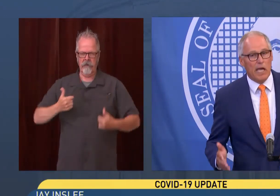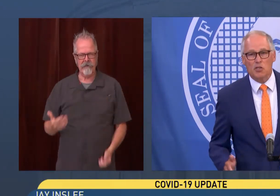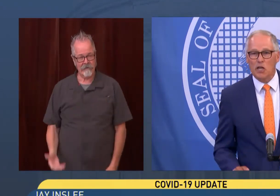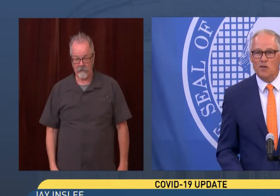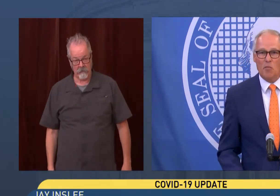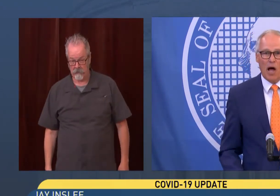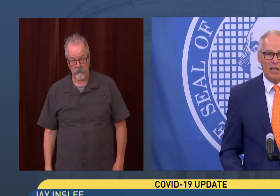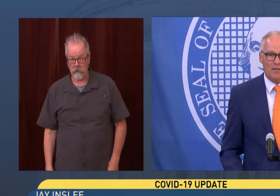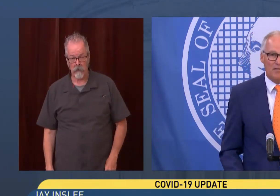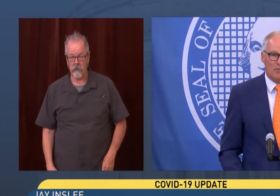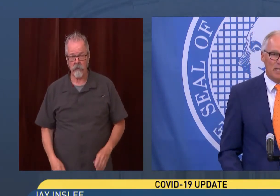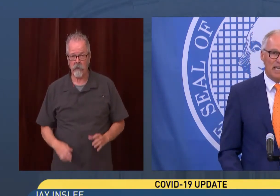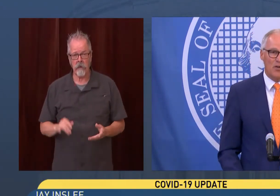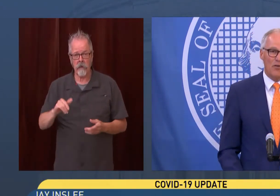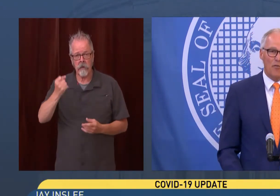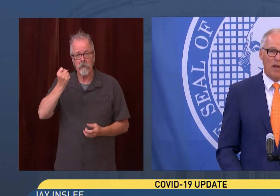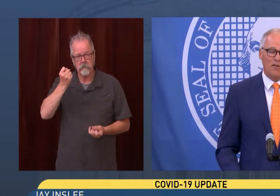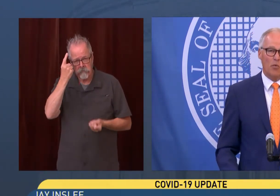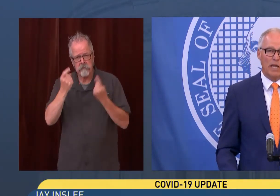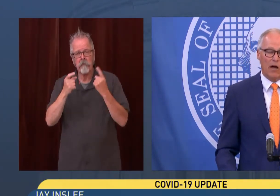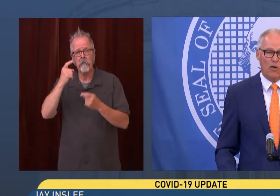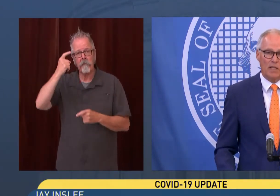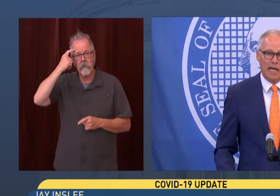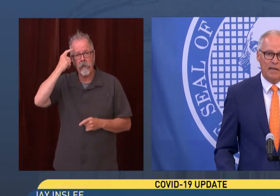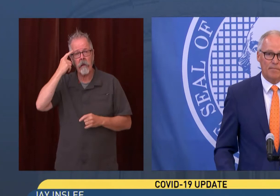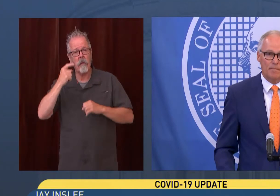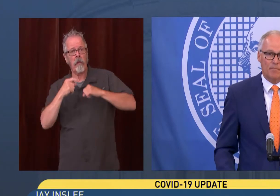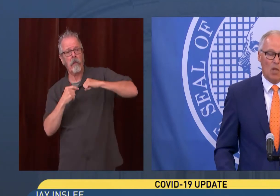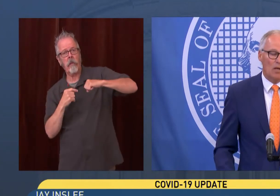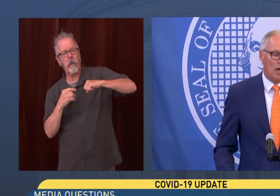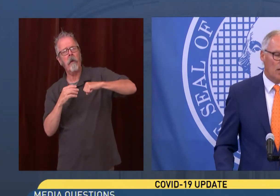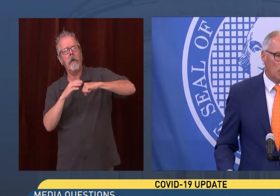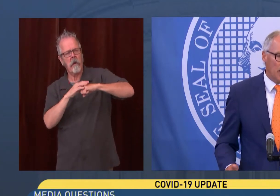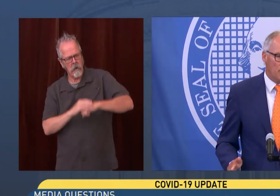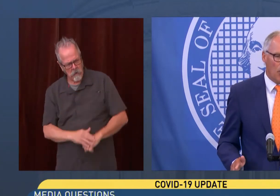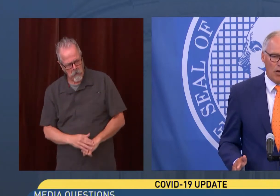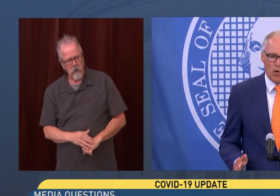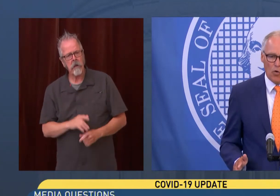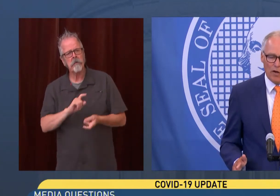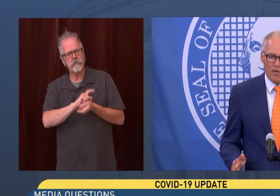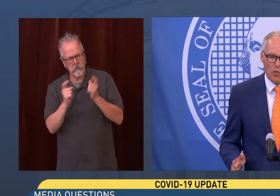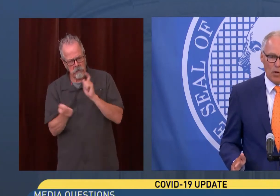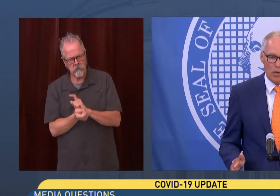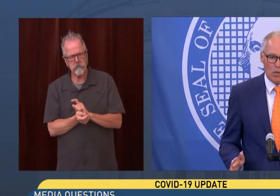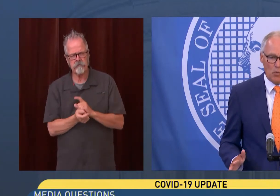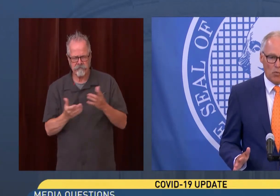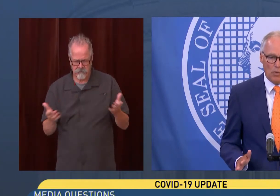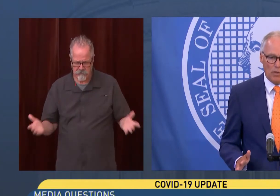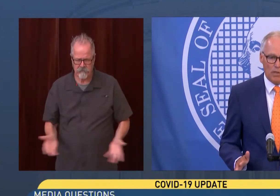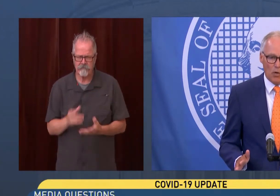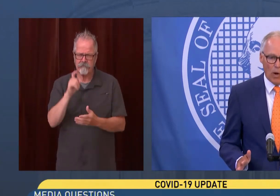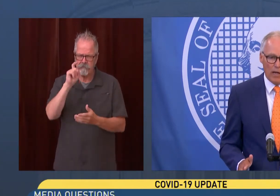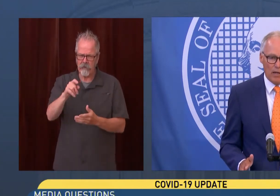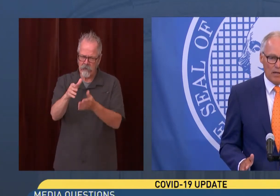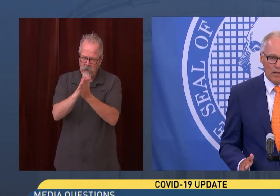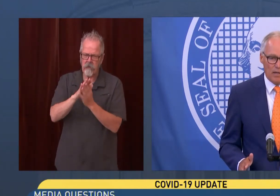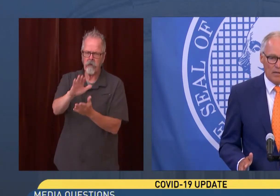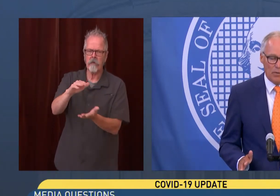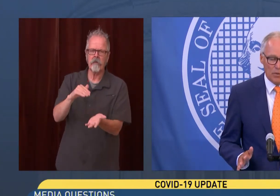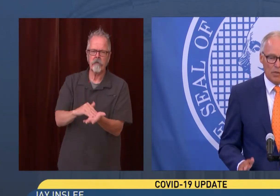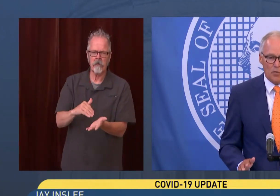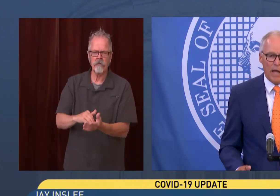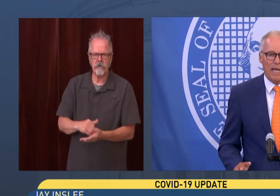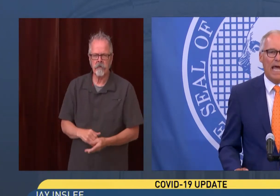People can change their minds. When they get new information, we're counting on that. The second part of your question was, you know, why didn't